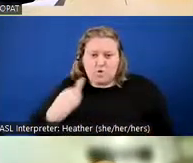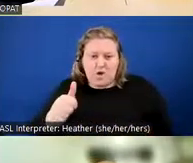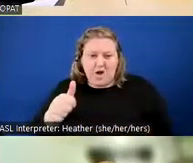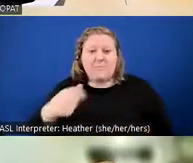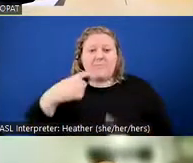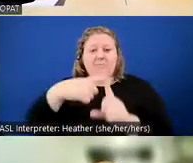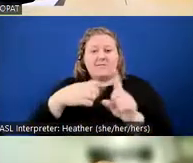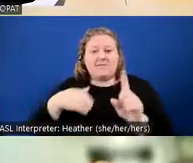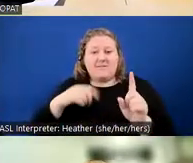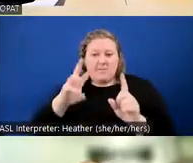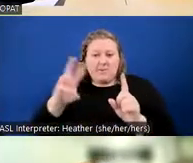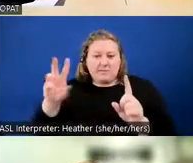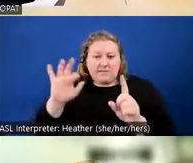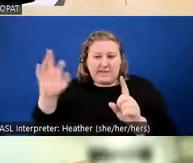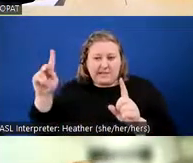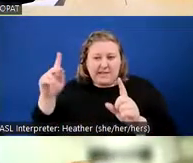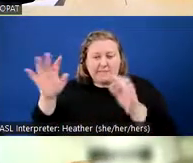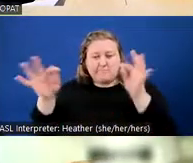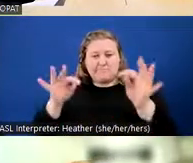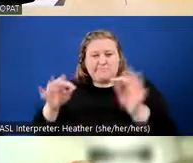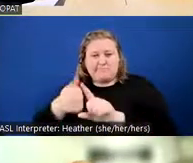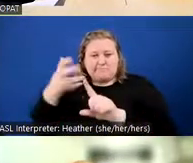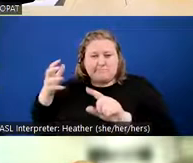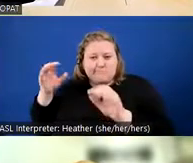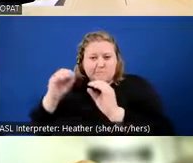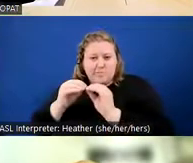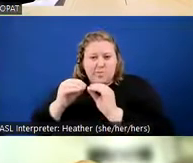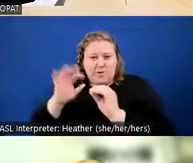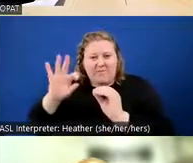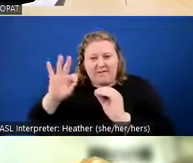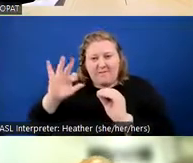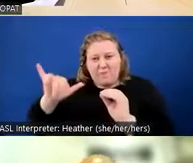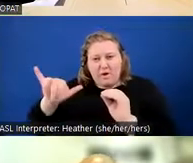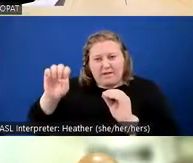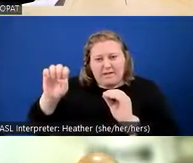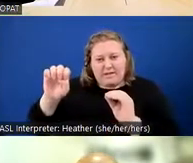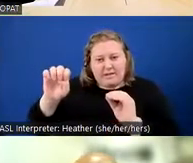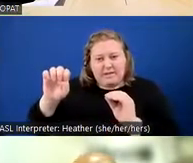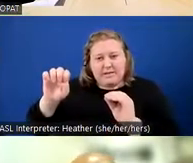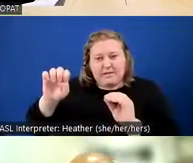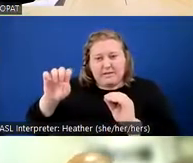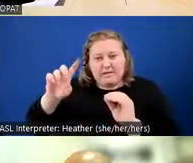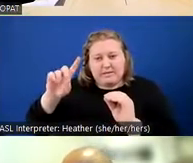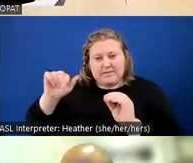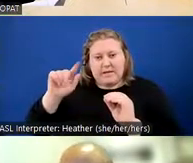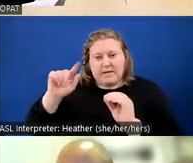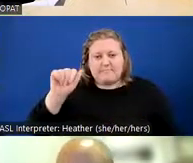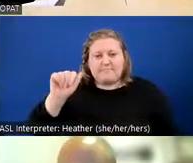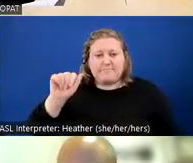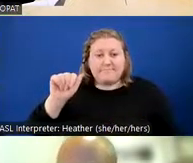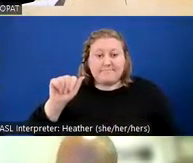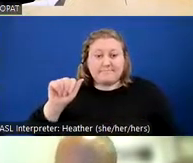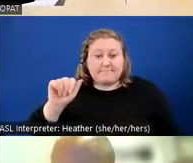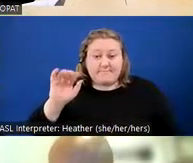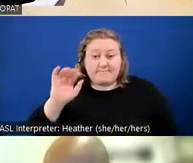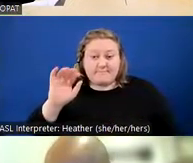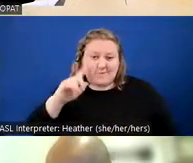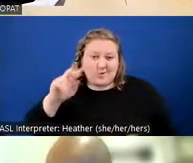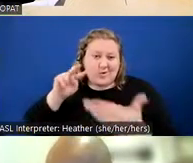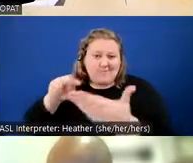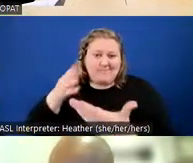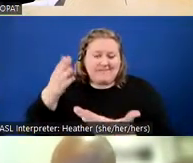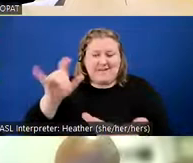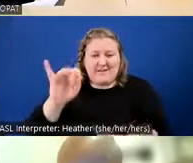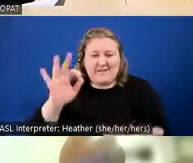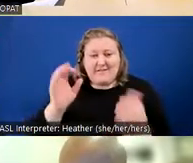site, which gives more definitions on FYE data. So you can go there, too,